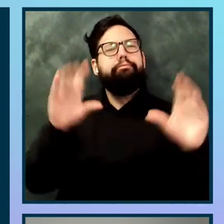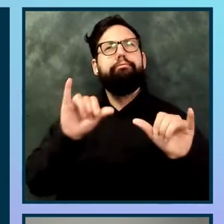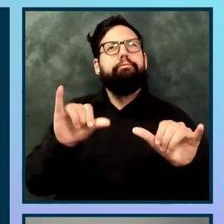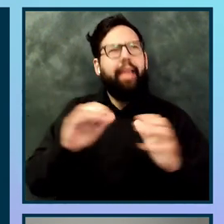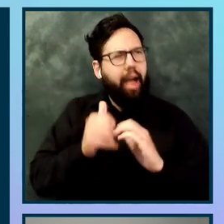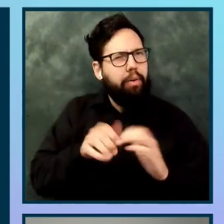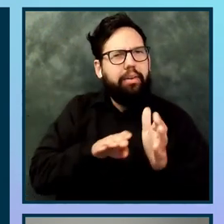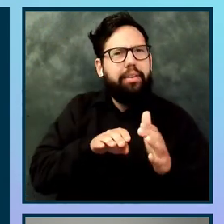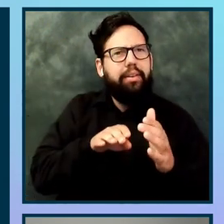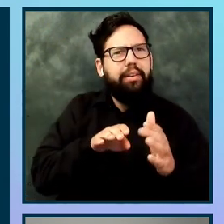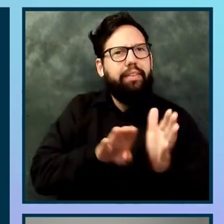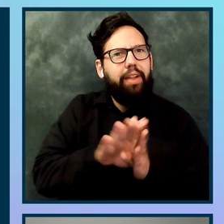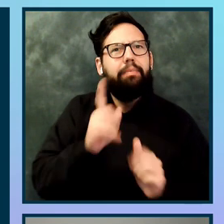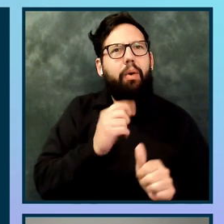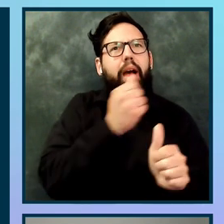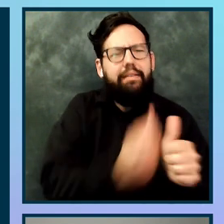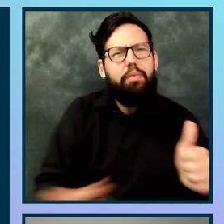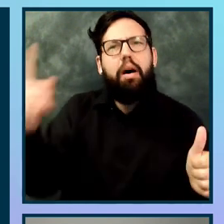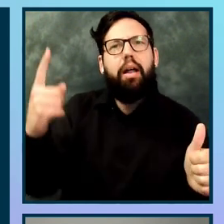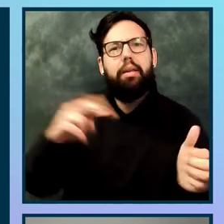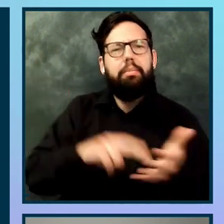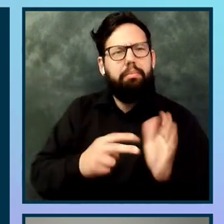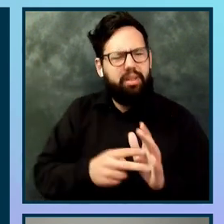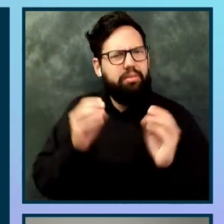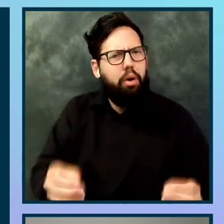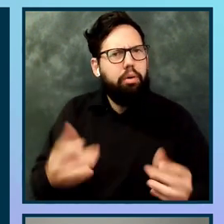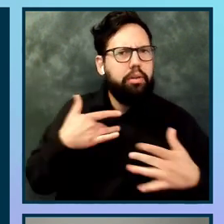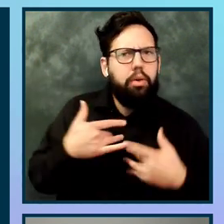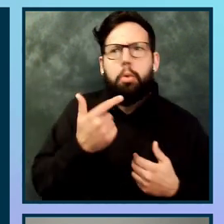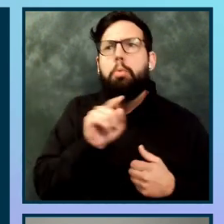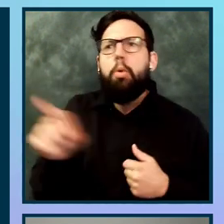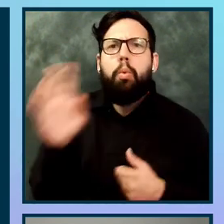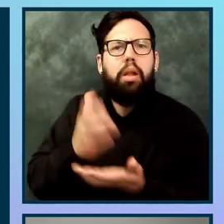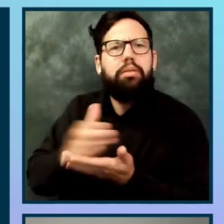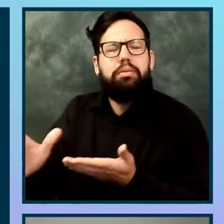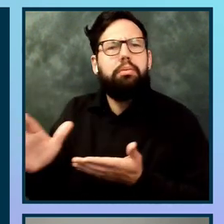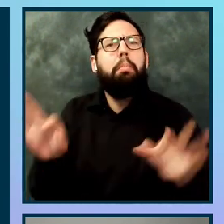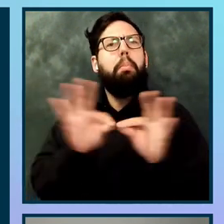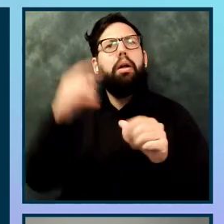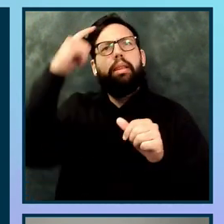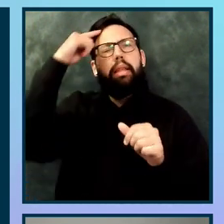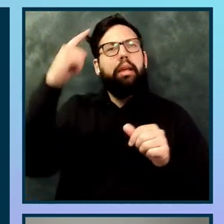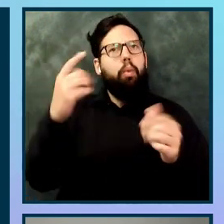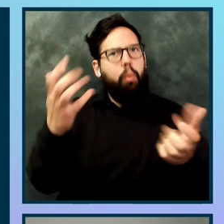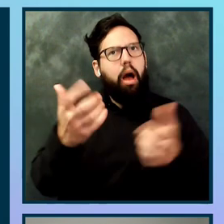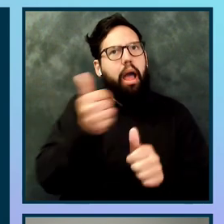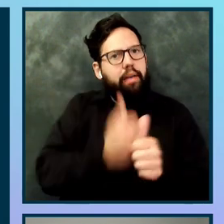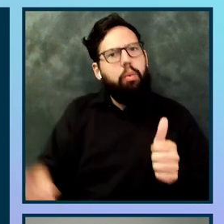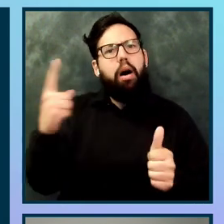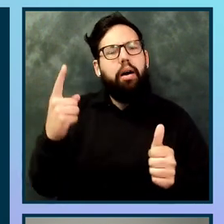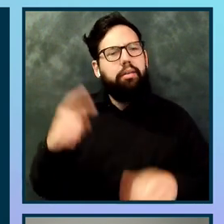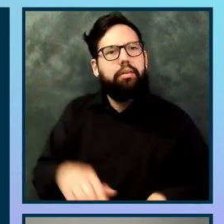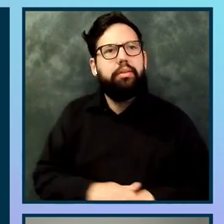that we are not excluding anyone. There is, we know that there is no such as 100% accessible, or it's not